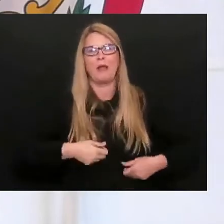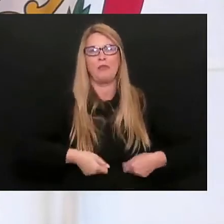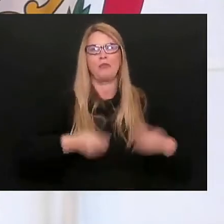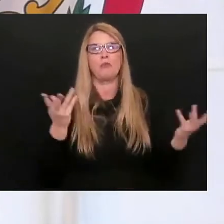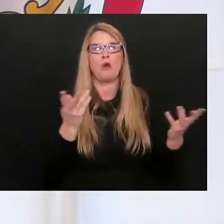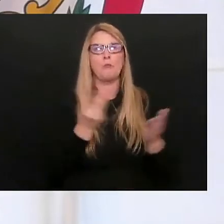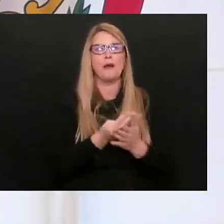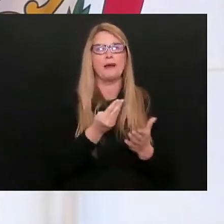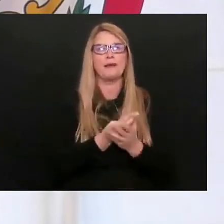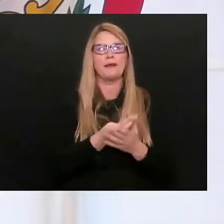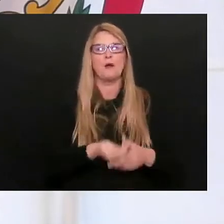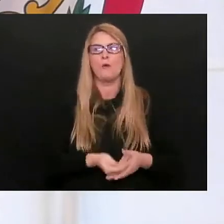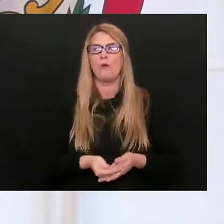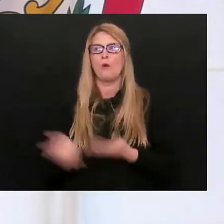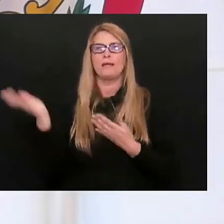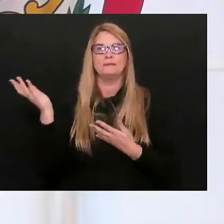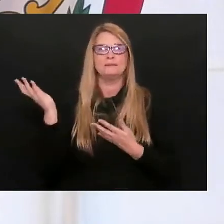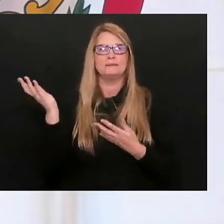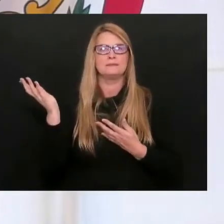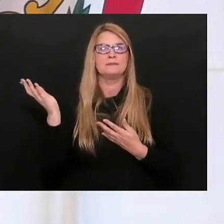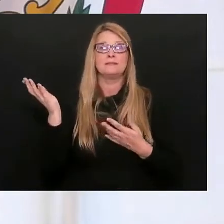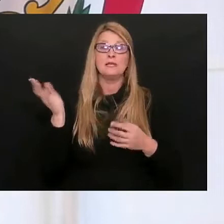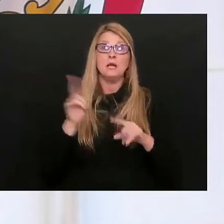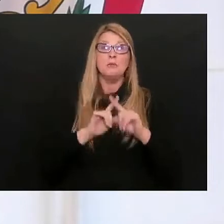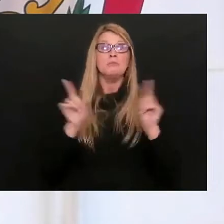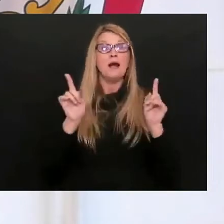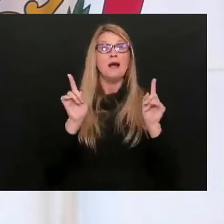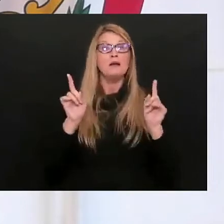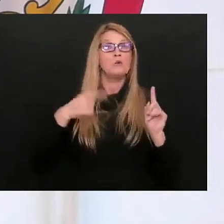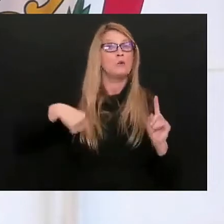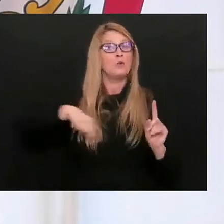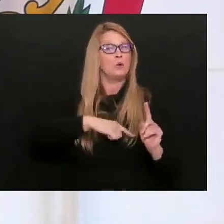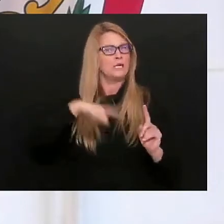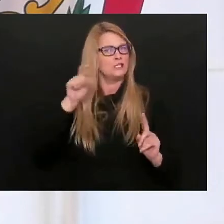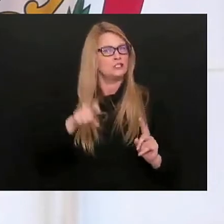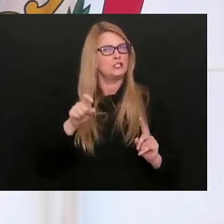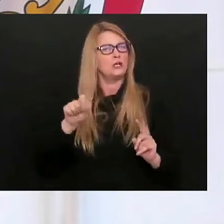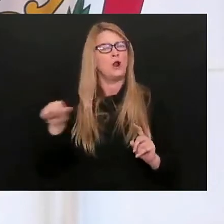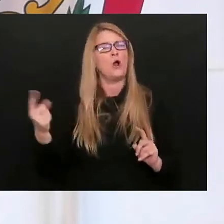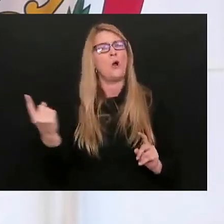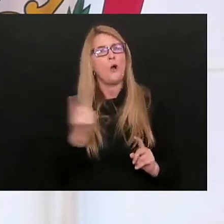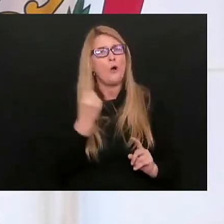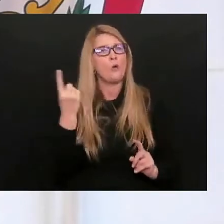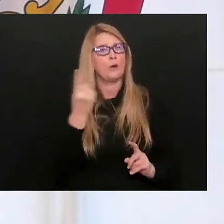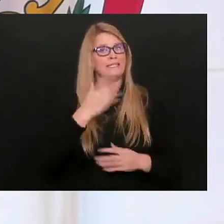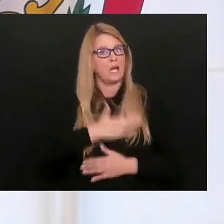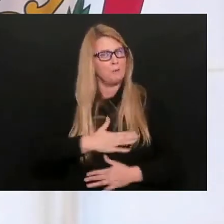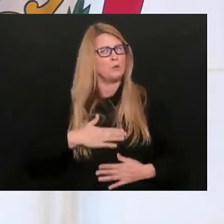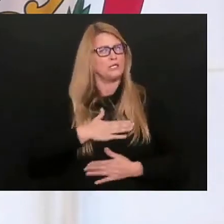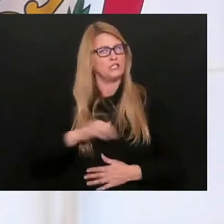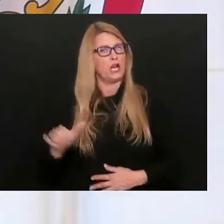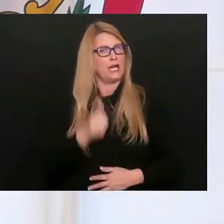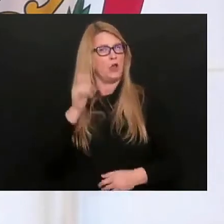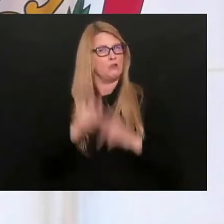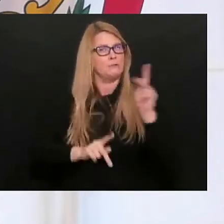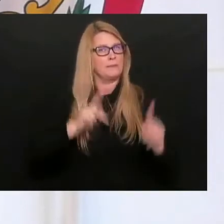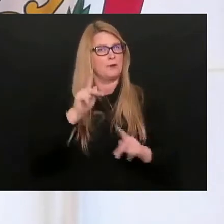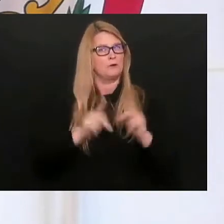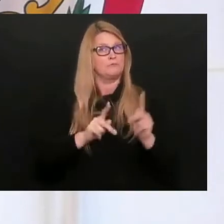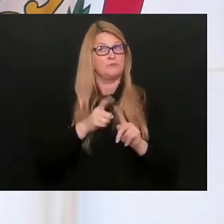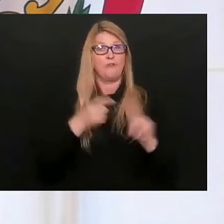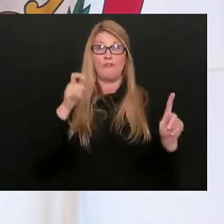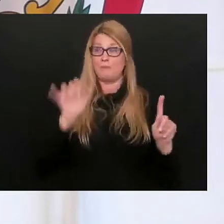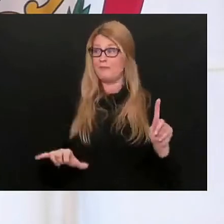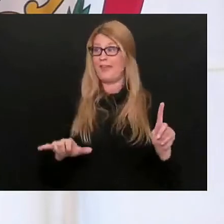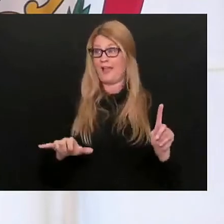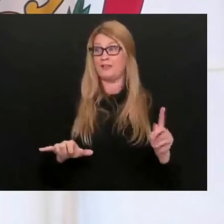And more importantly than anything, I think we should always appreciate others. So, from that standpoint, there